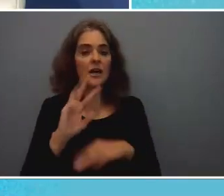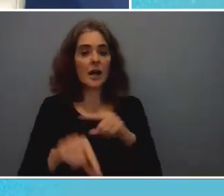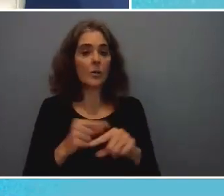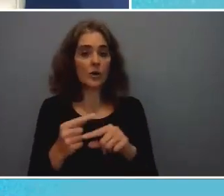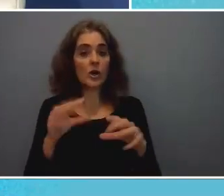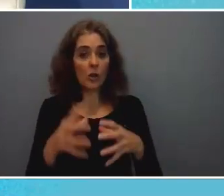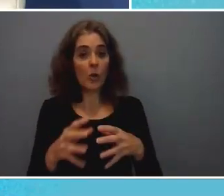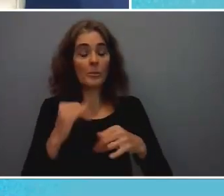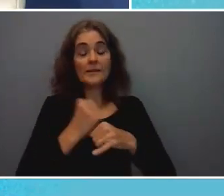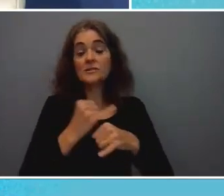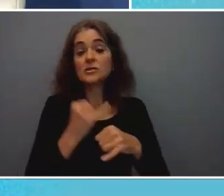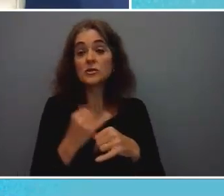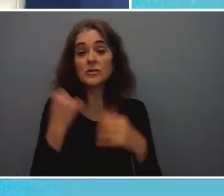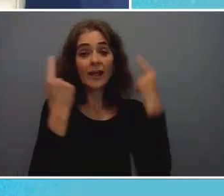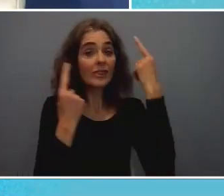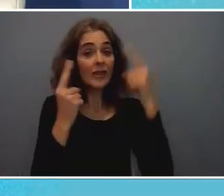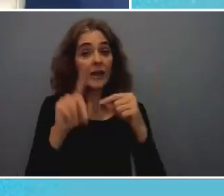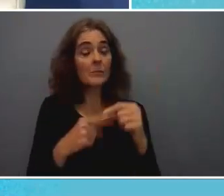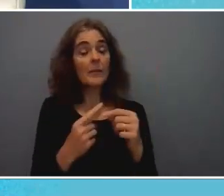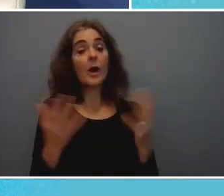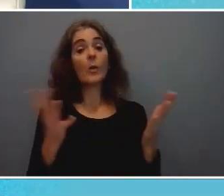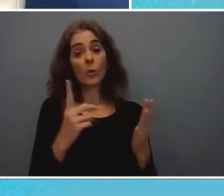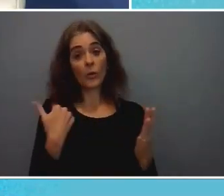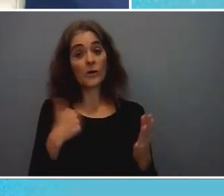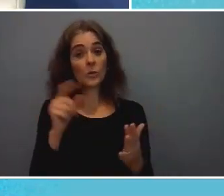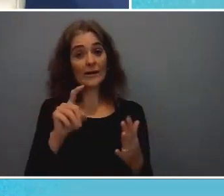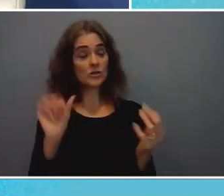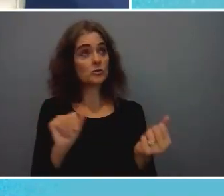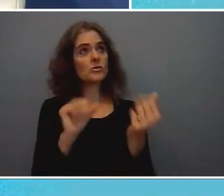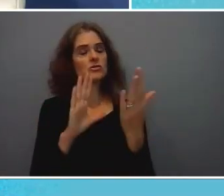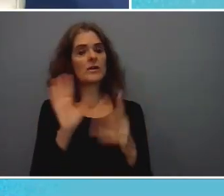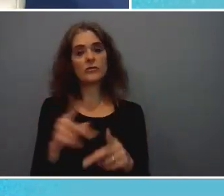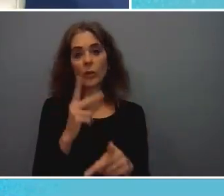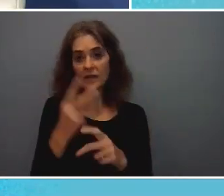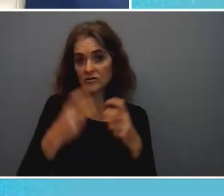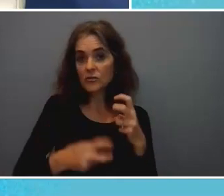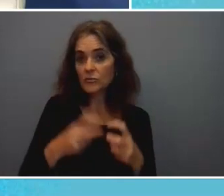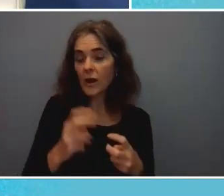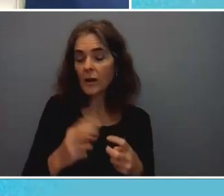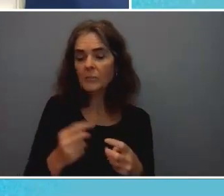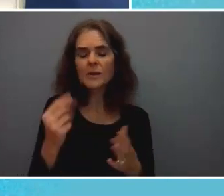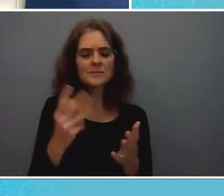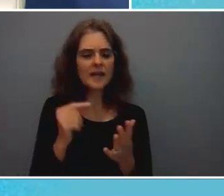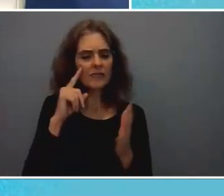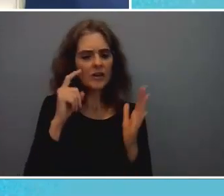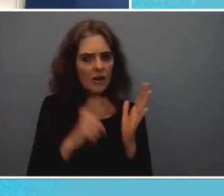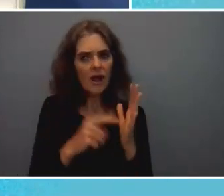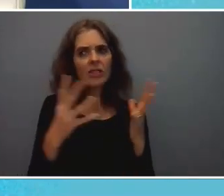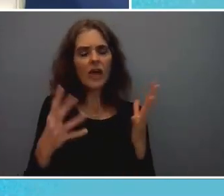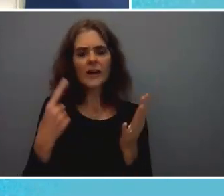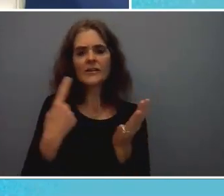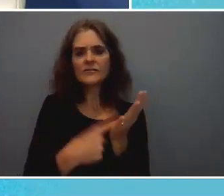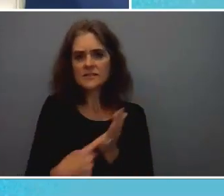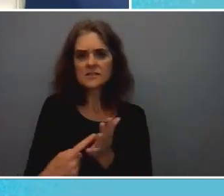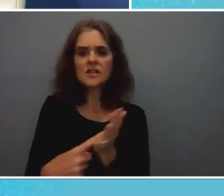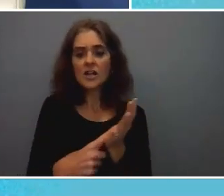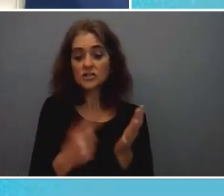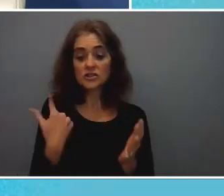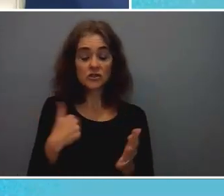about what we need to do to address these problems i've heard a lot of discussions on do we need a new